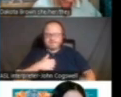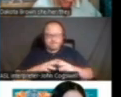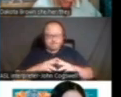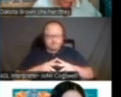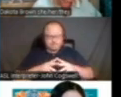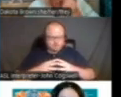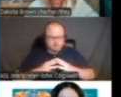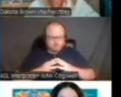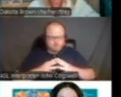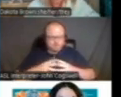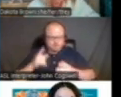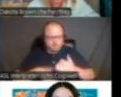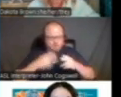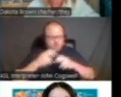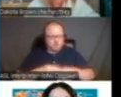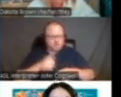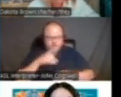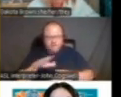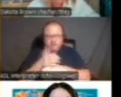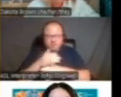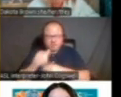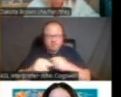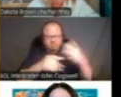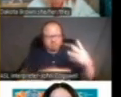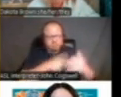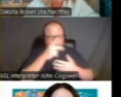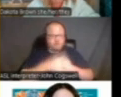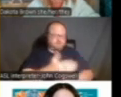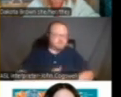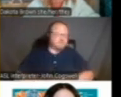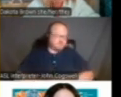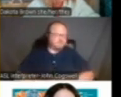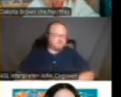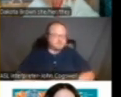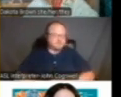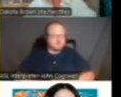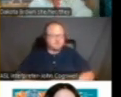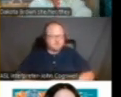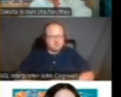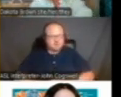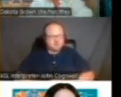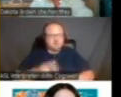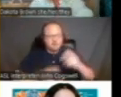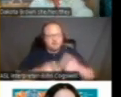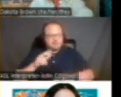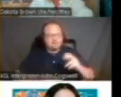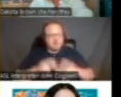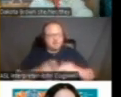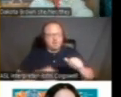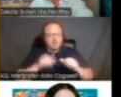can you show the program? I can't. There you go. And building resiliency skills.